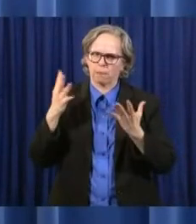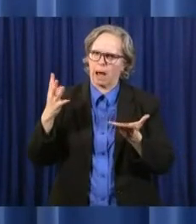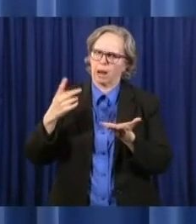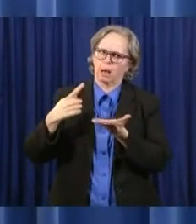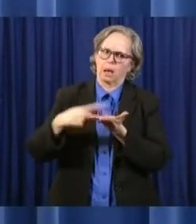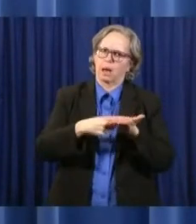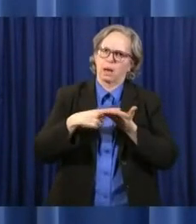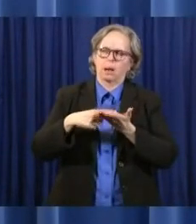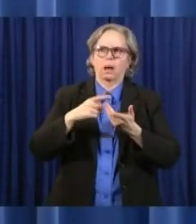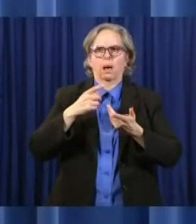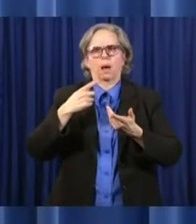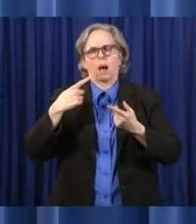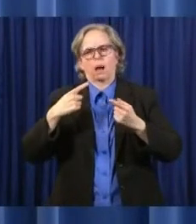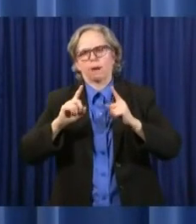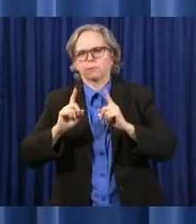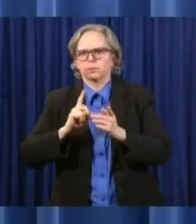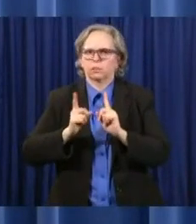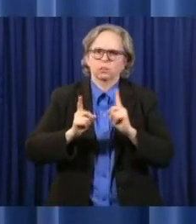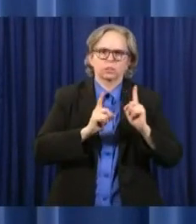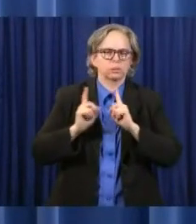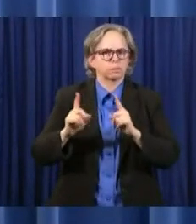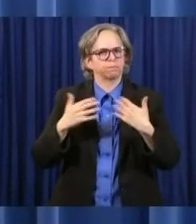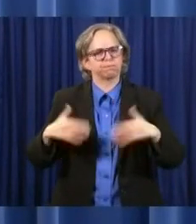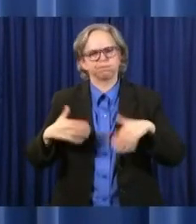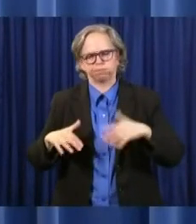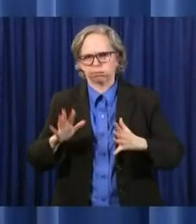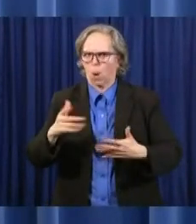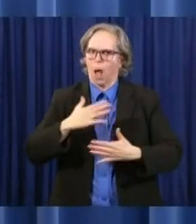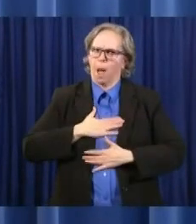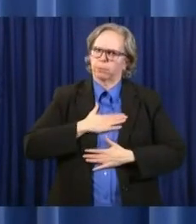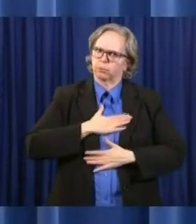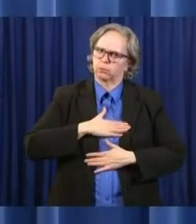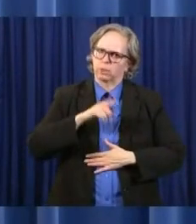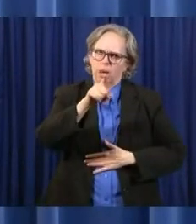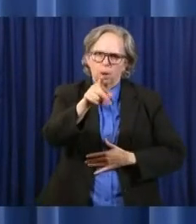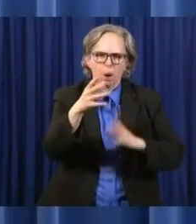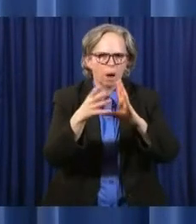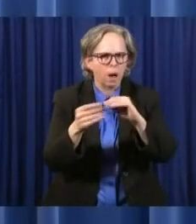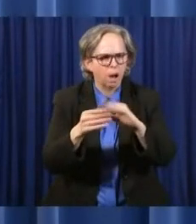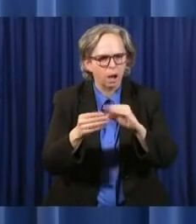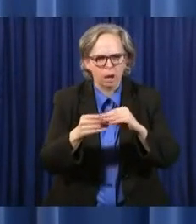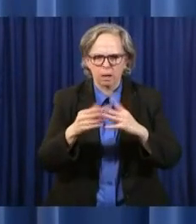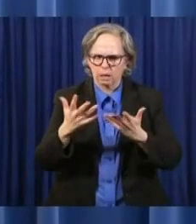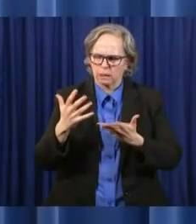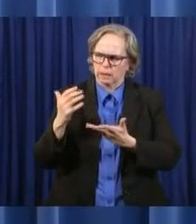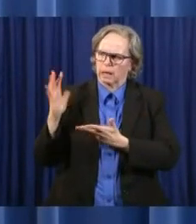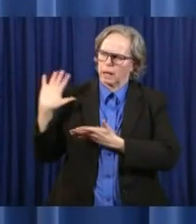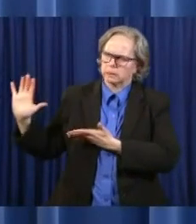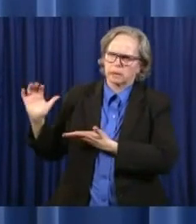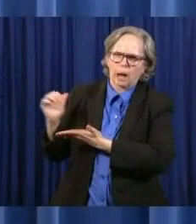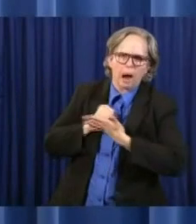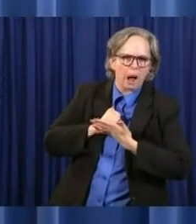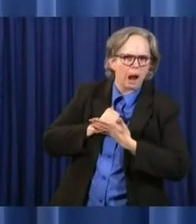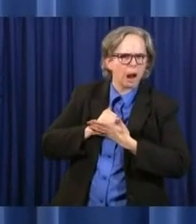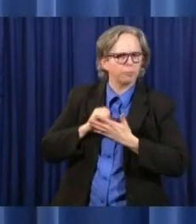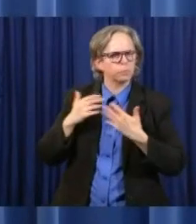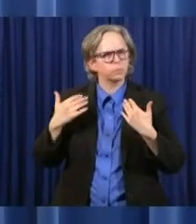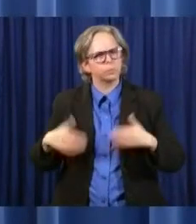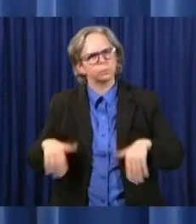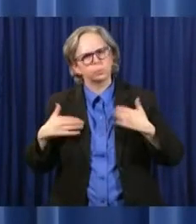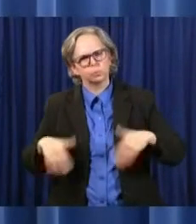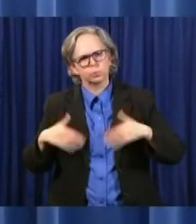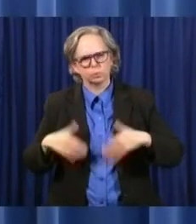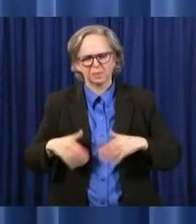we've had over the last several weeks, and I appreciate the governor being willing to do that. But we've called in Dr.